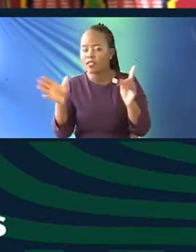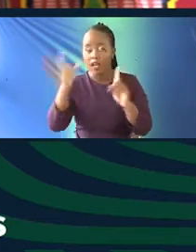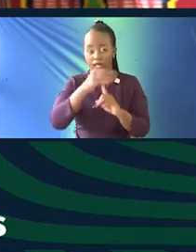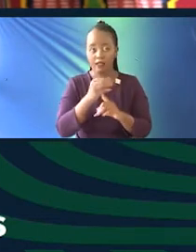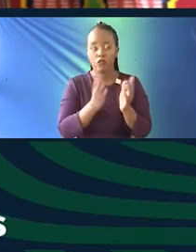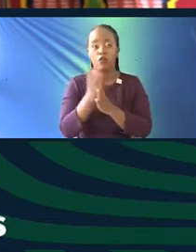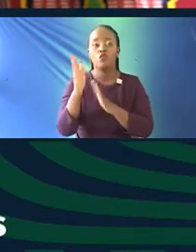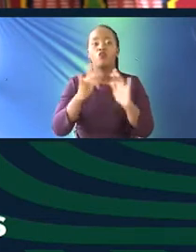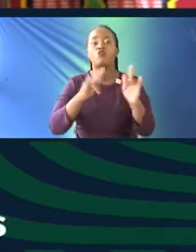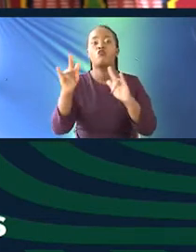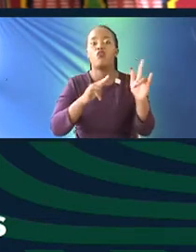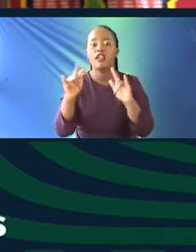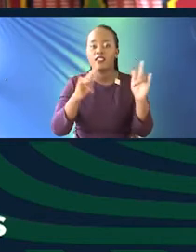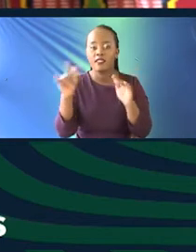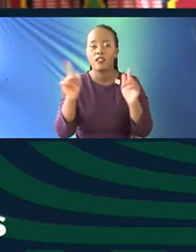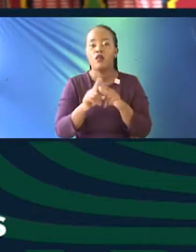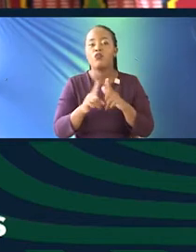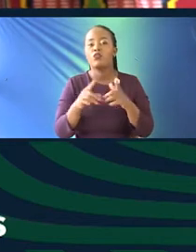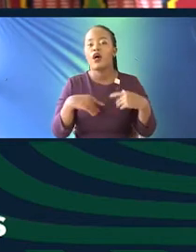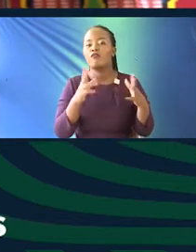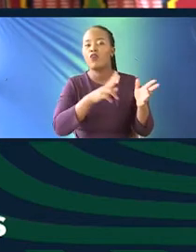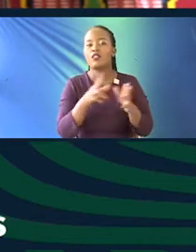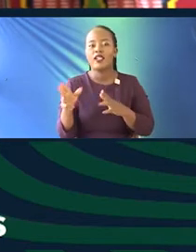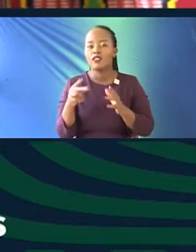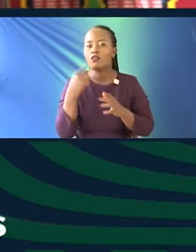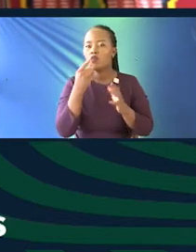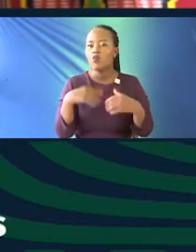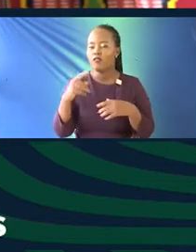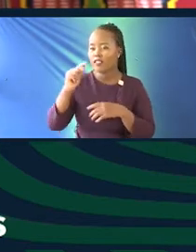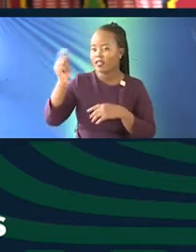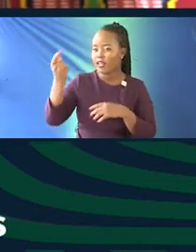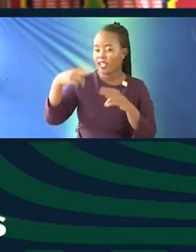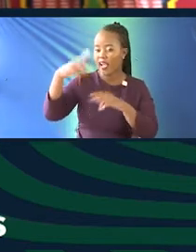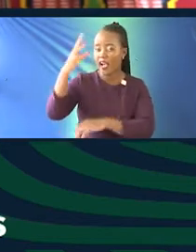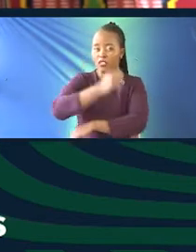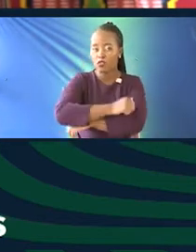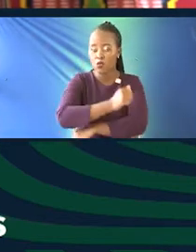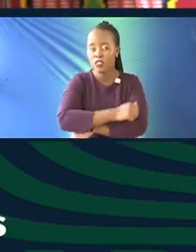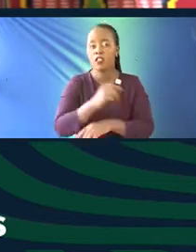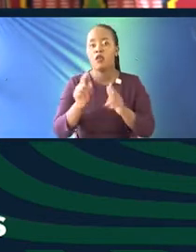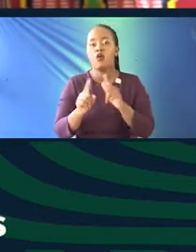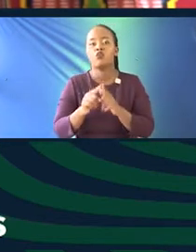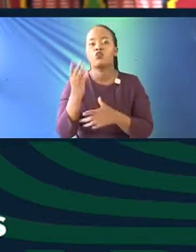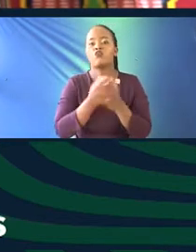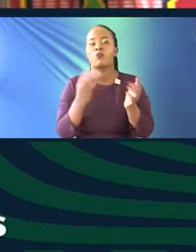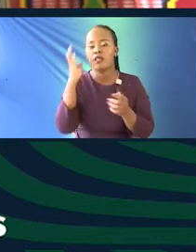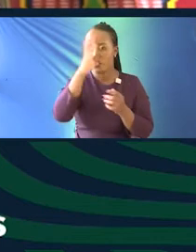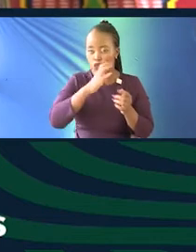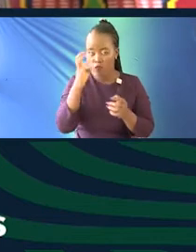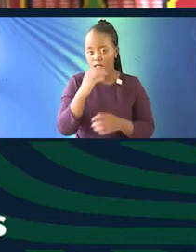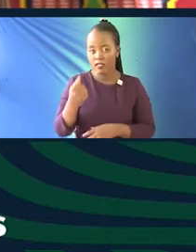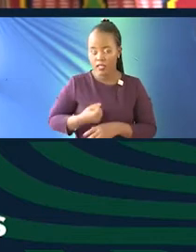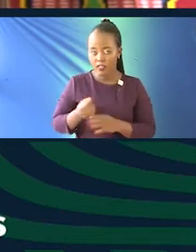is, for instance, you know, you'll come across an ordinance that sets up the Kenya High School, or that renames it from the European School for